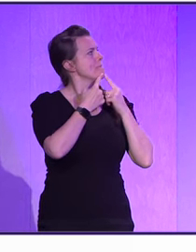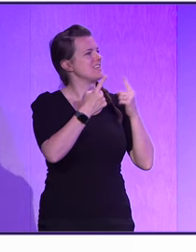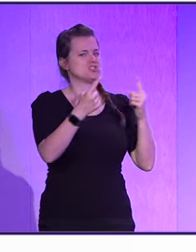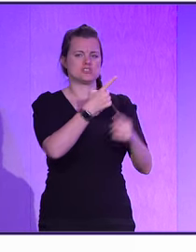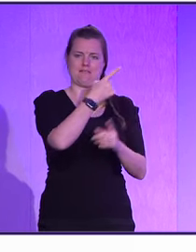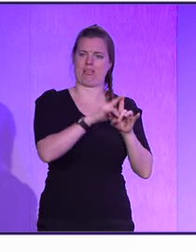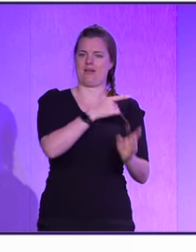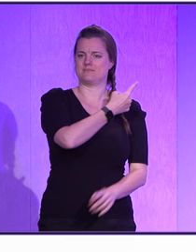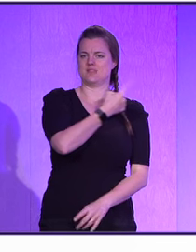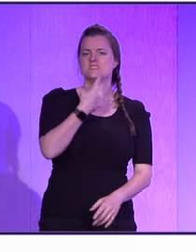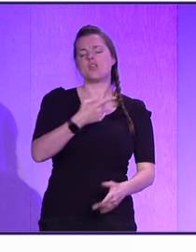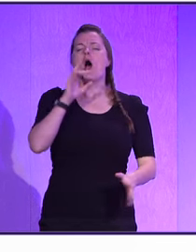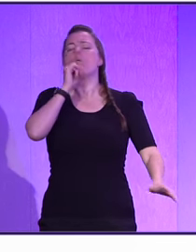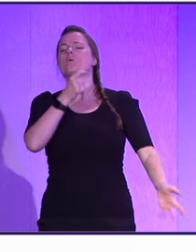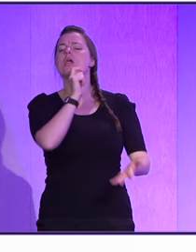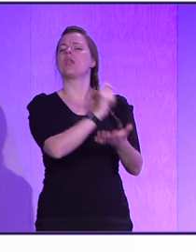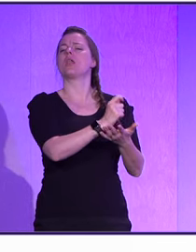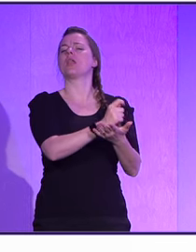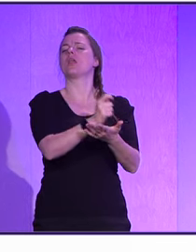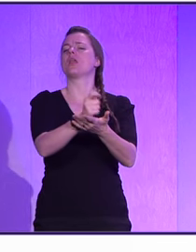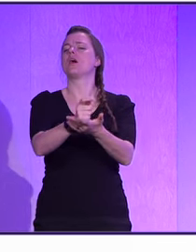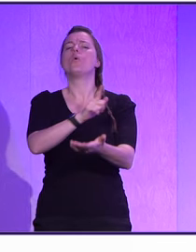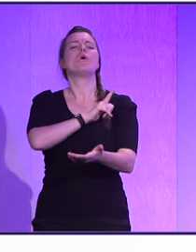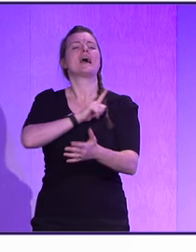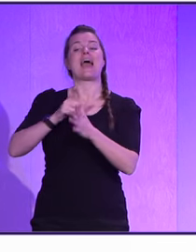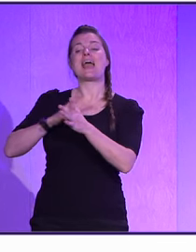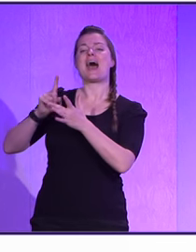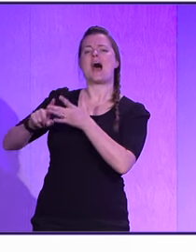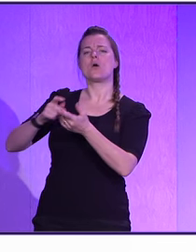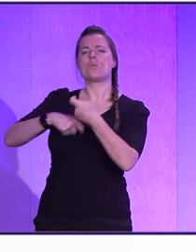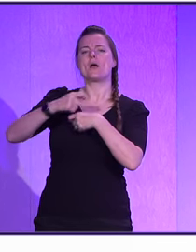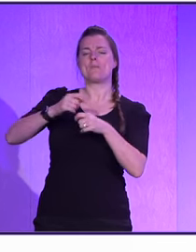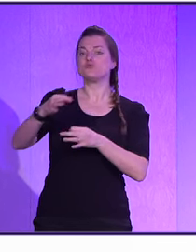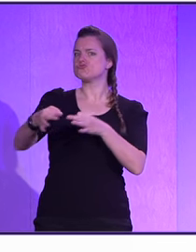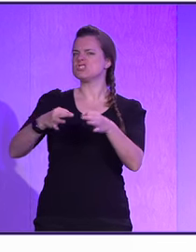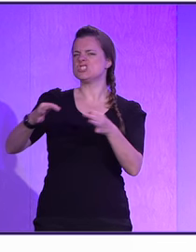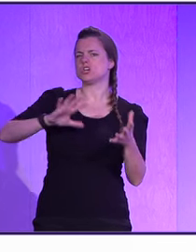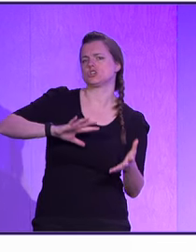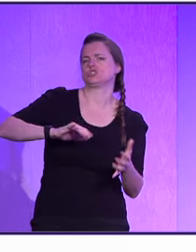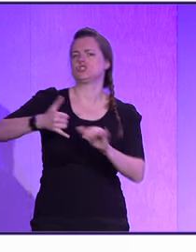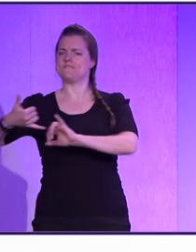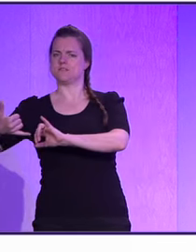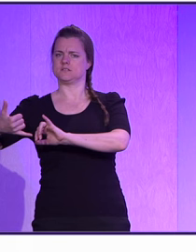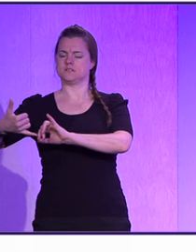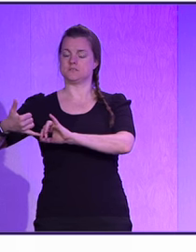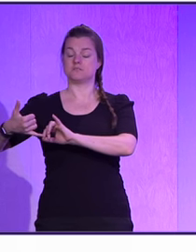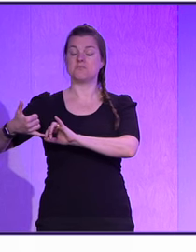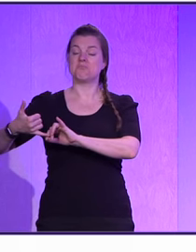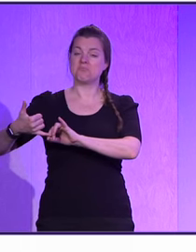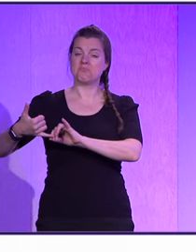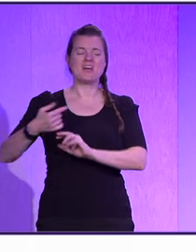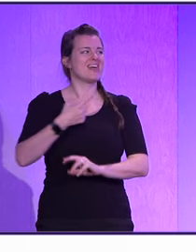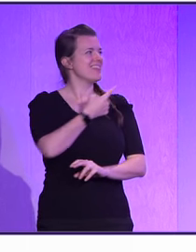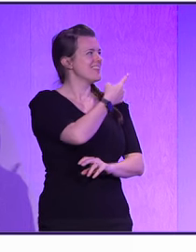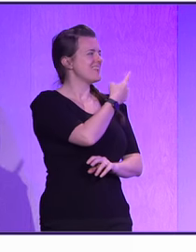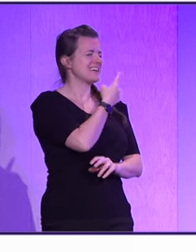like this. We're going to lay off a lot of people because AI is going to lead to a strategic shift. This is